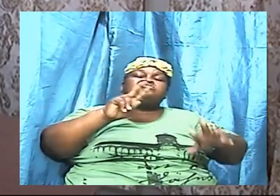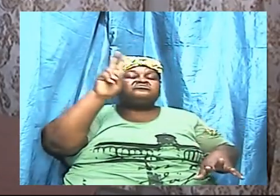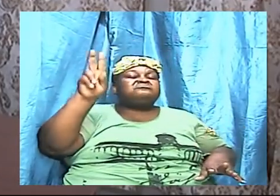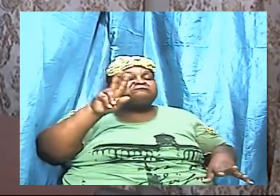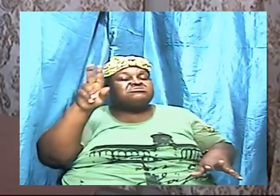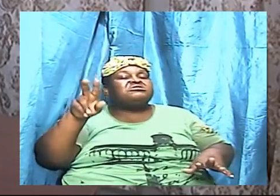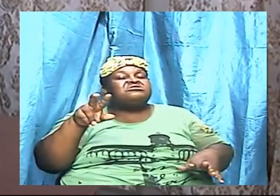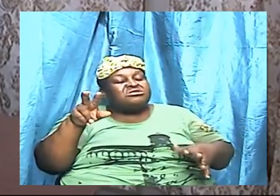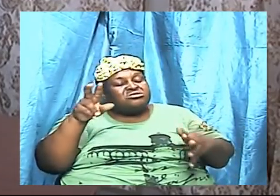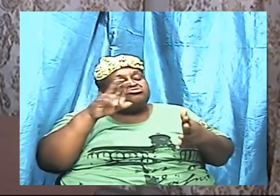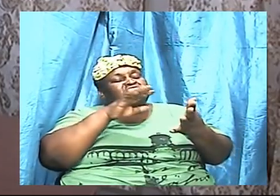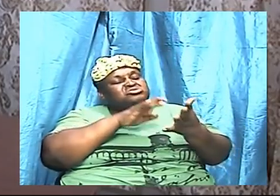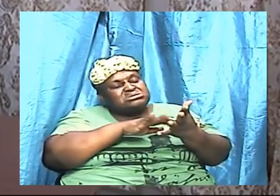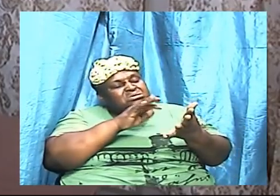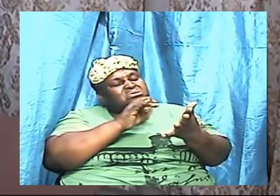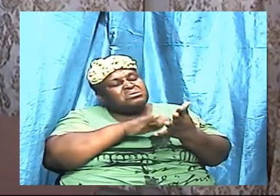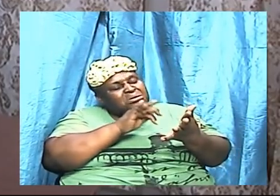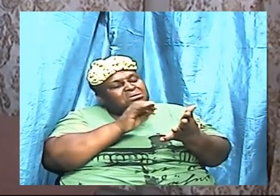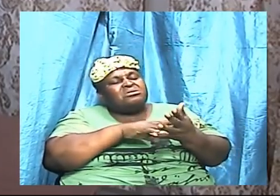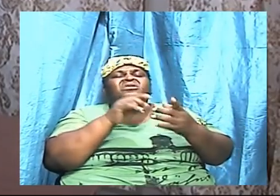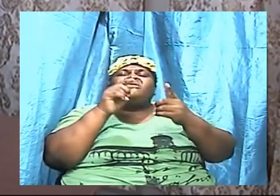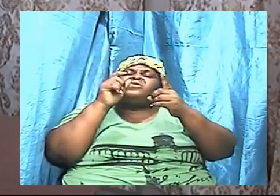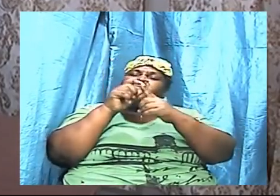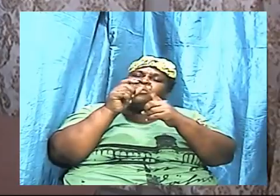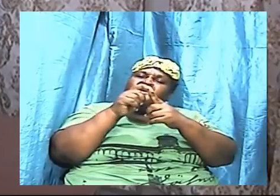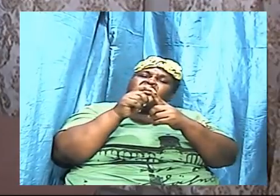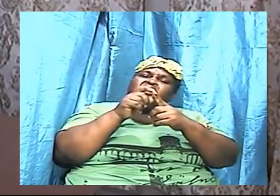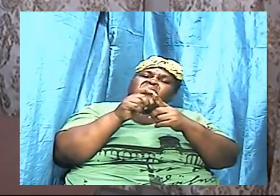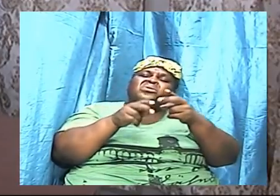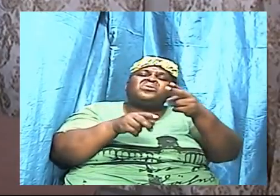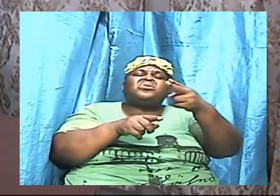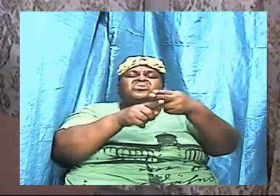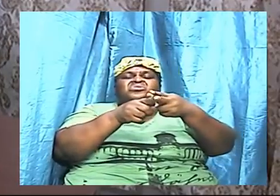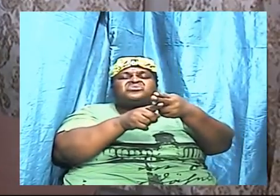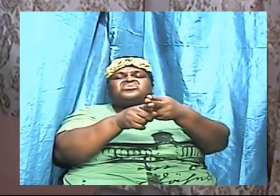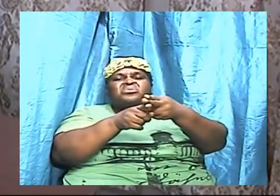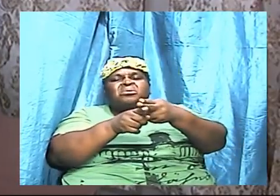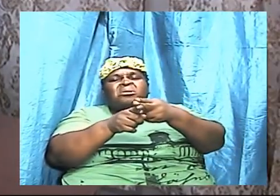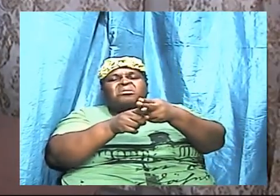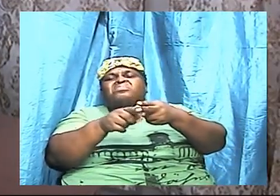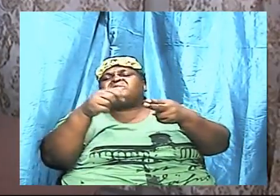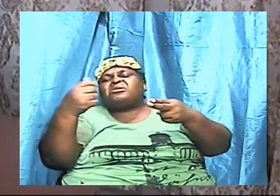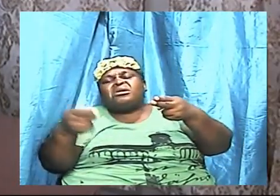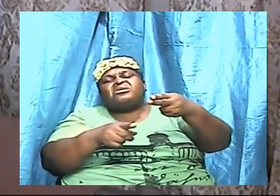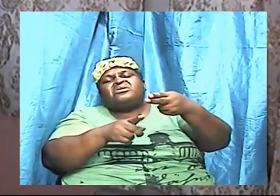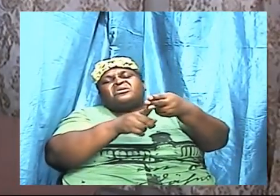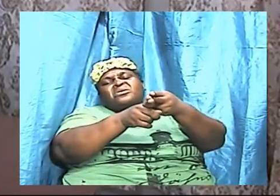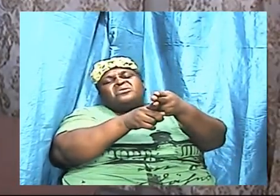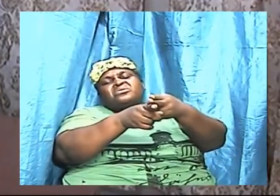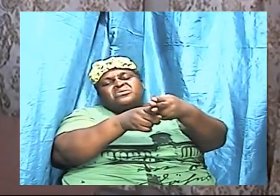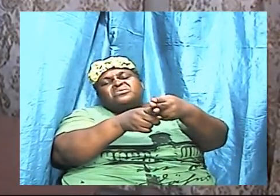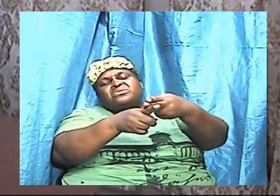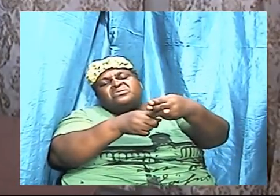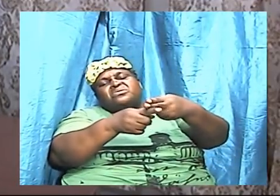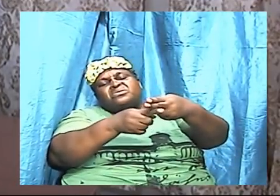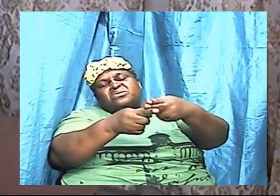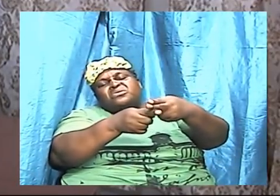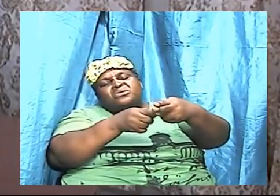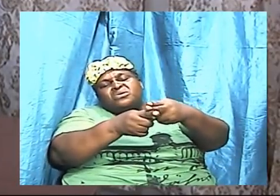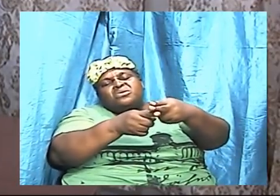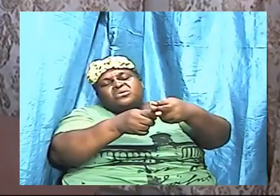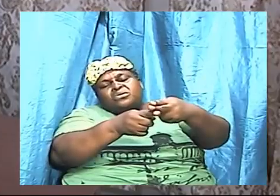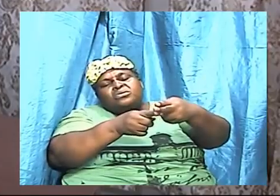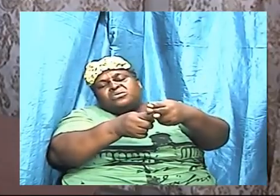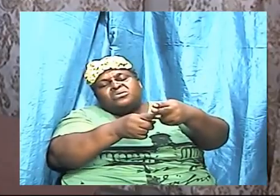word sharpens the other edge so that the word of god is sharpened both sides